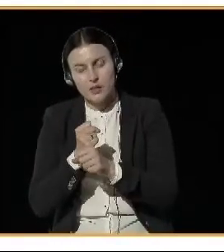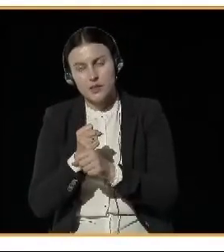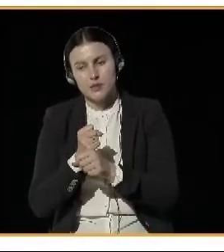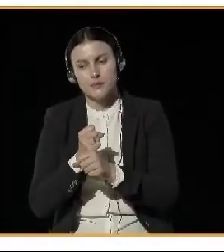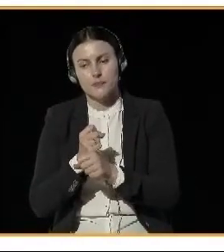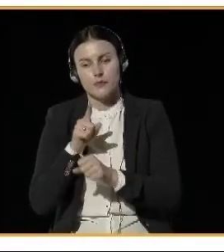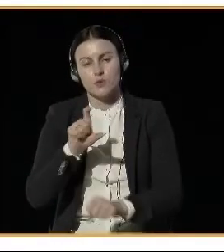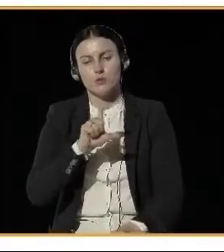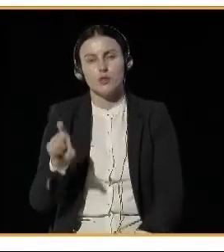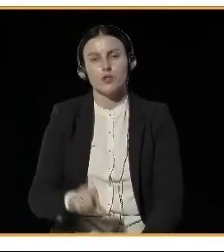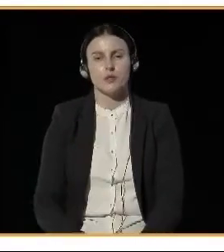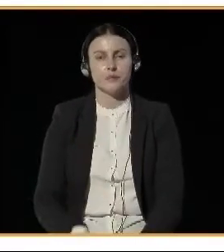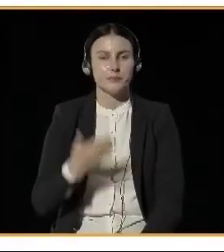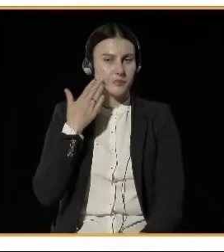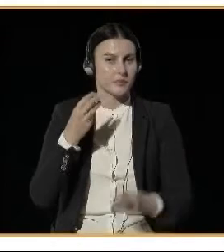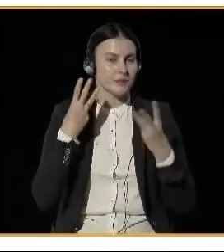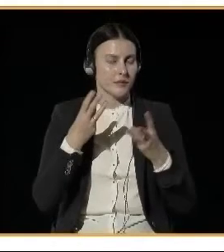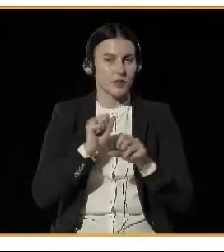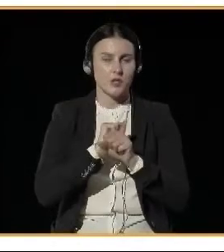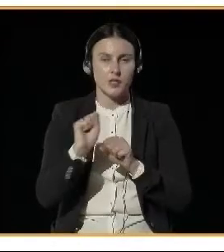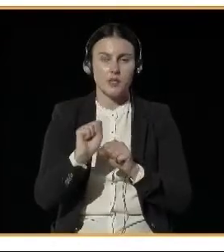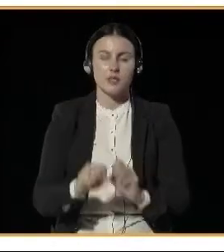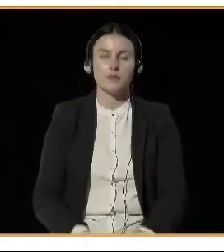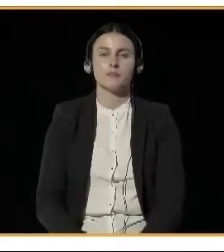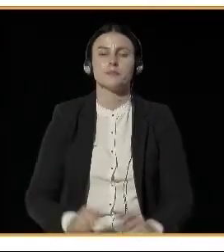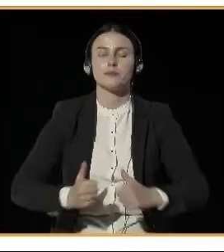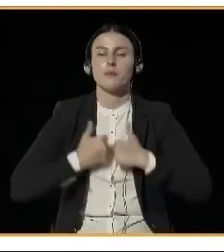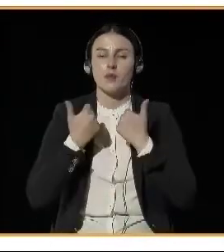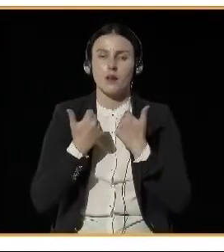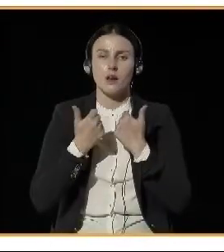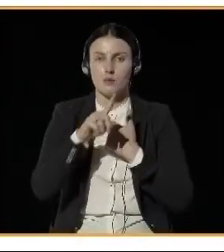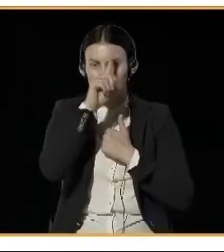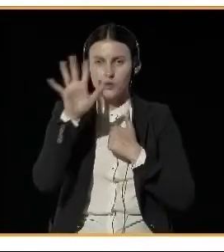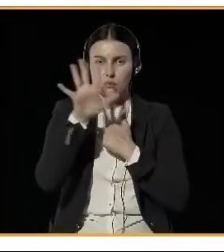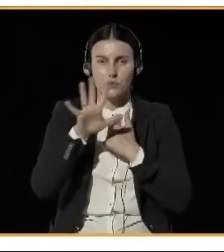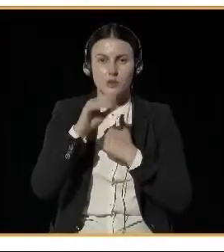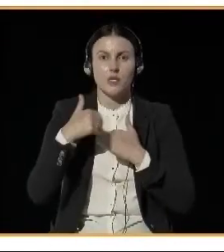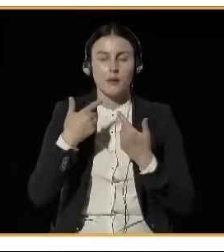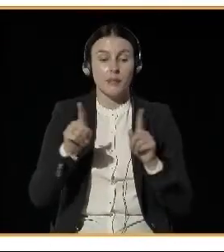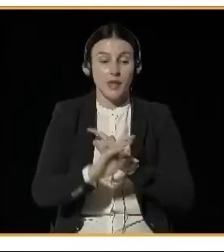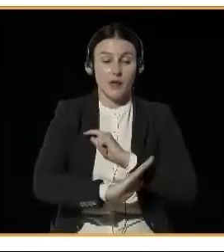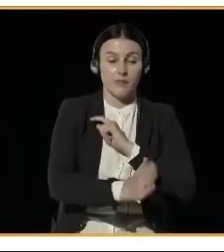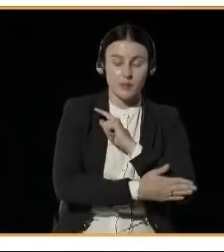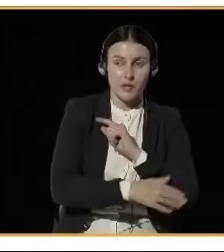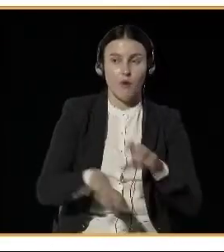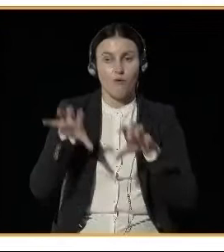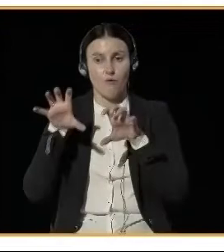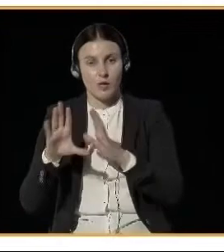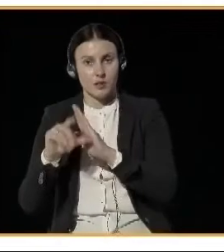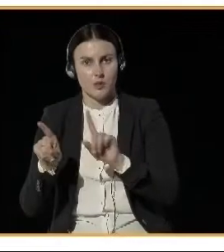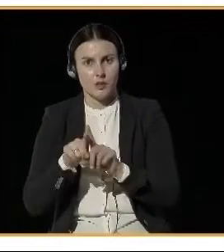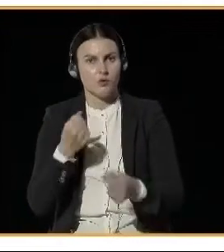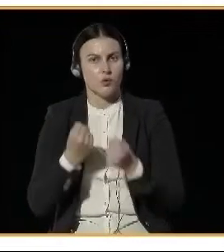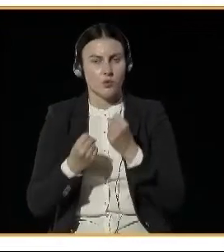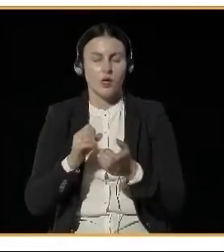city's policy to reduce air pollution. In Norway, for example, the electric vehicles have been